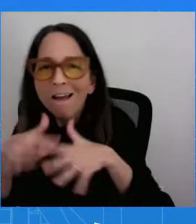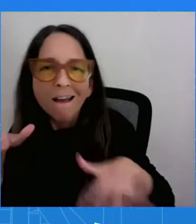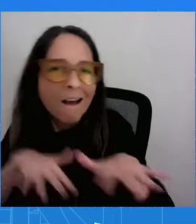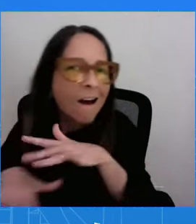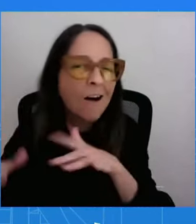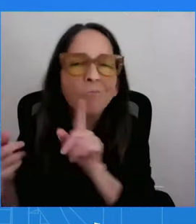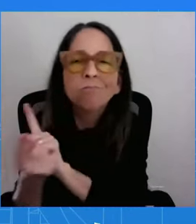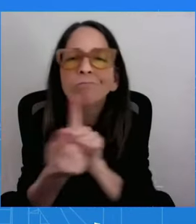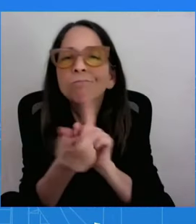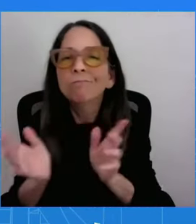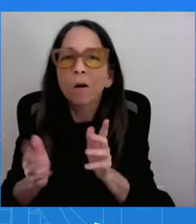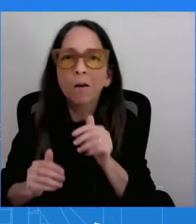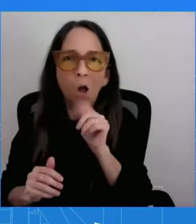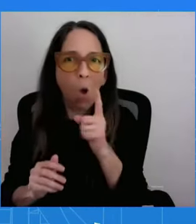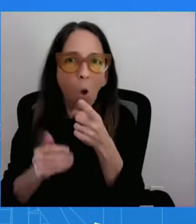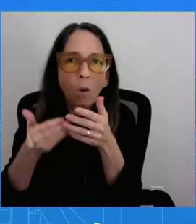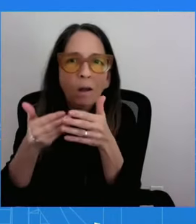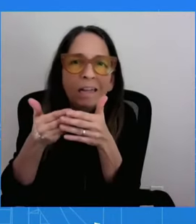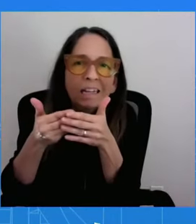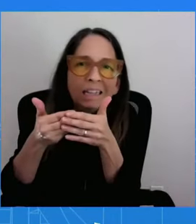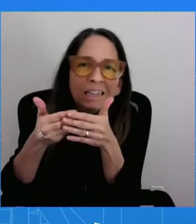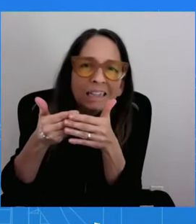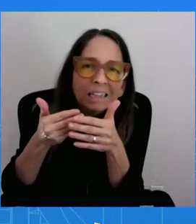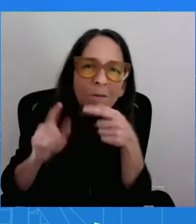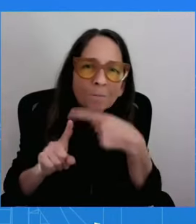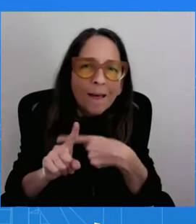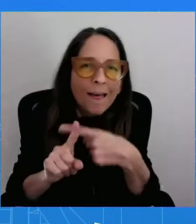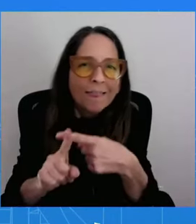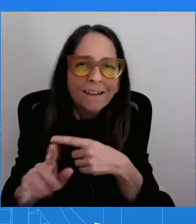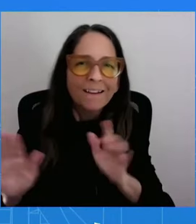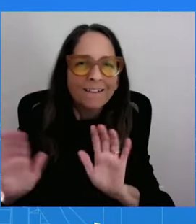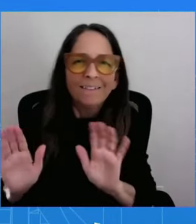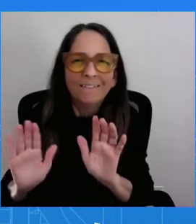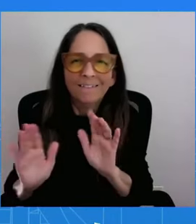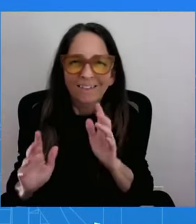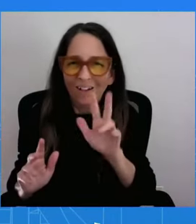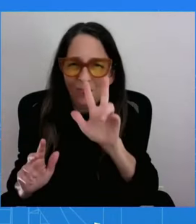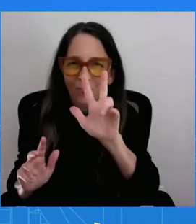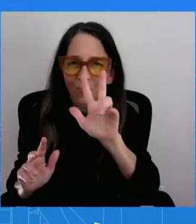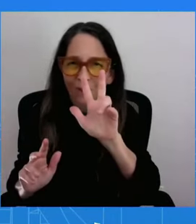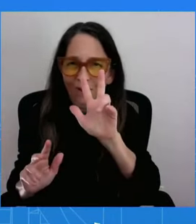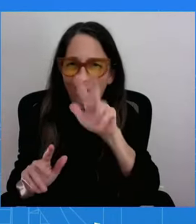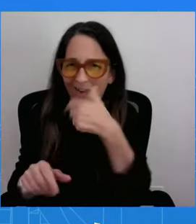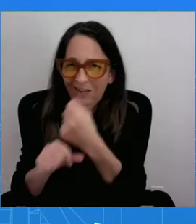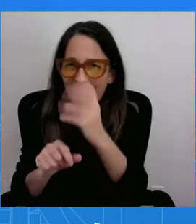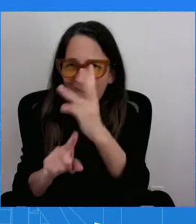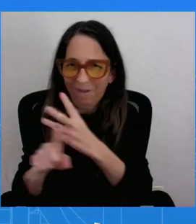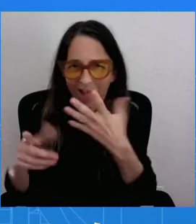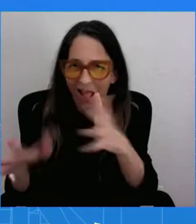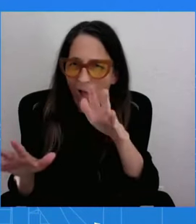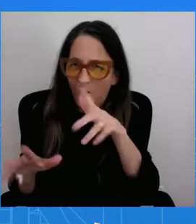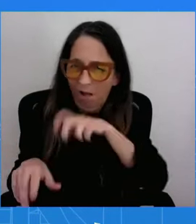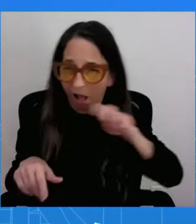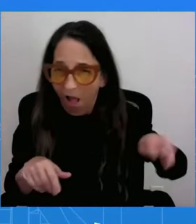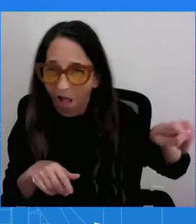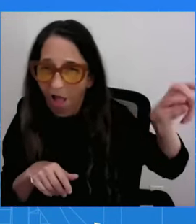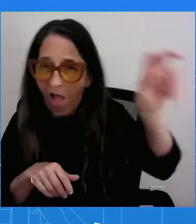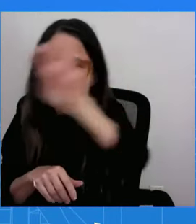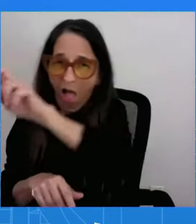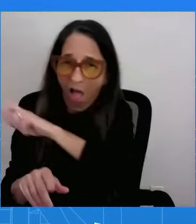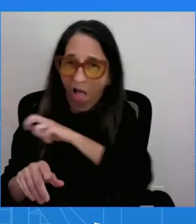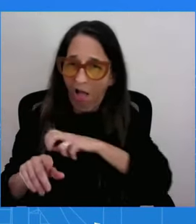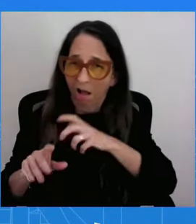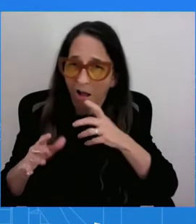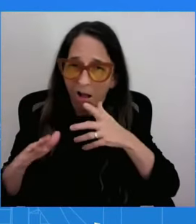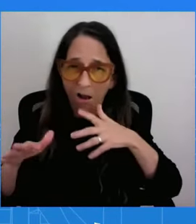three and a half years. And he believes it's important to do that, to let Americans know what is it that we've been doing, how we've been delivering for them, whether